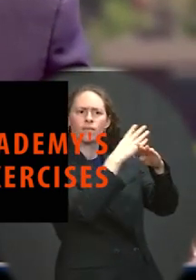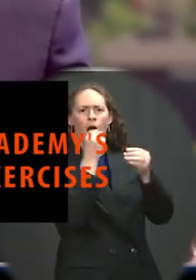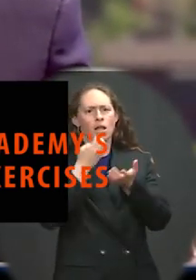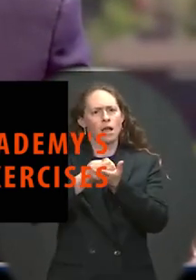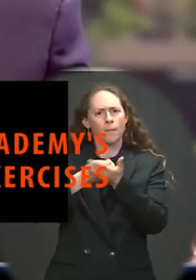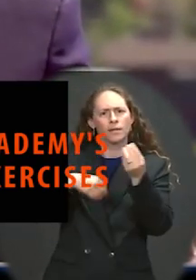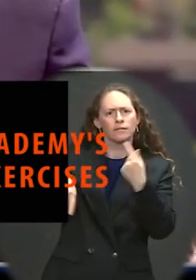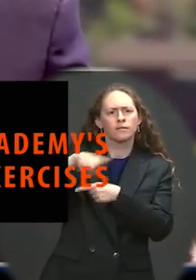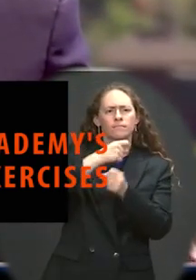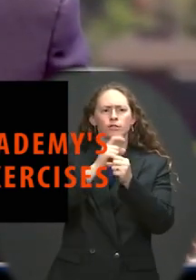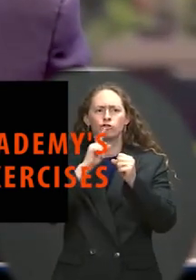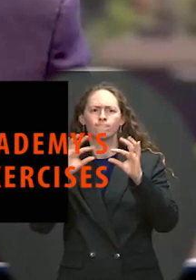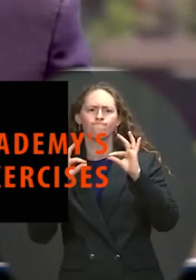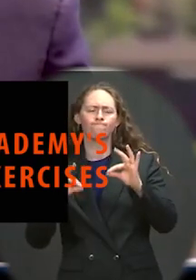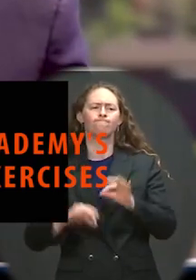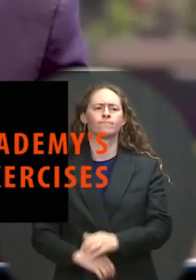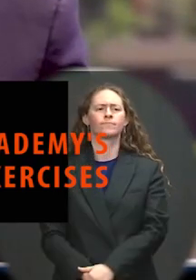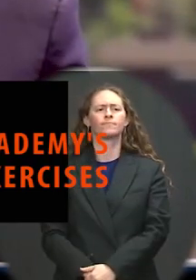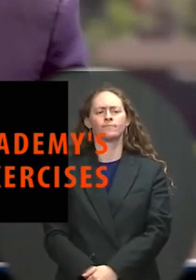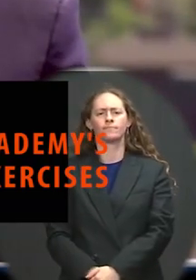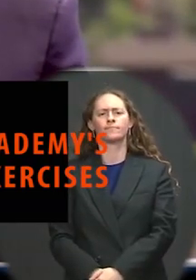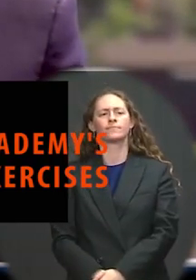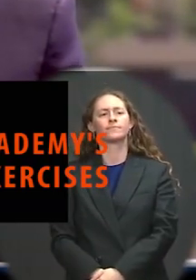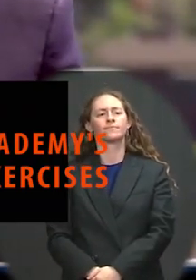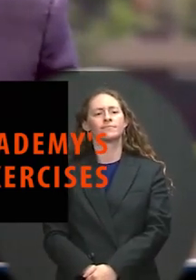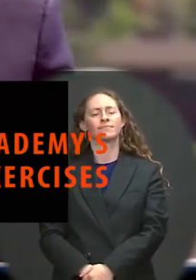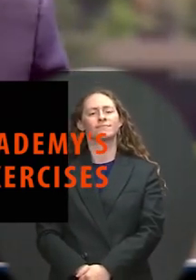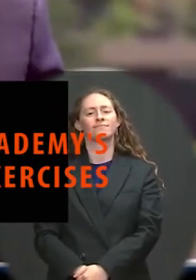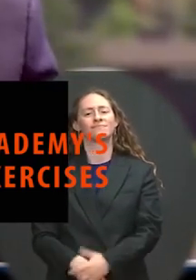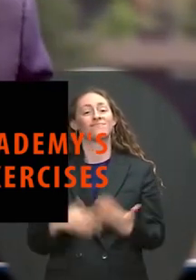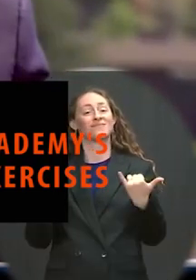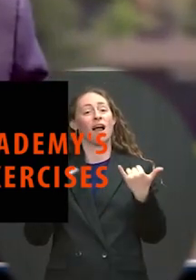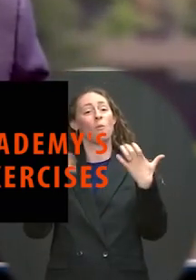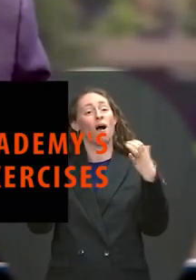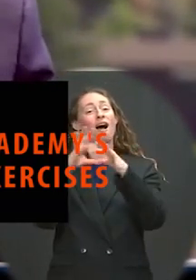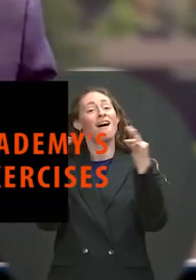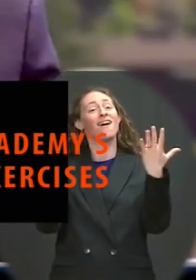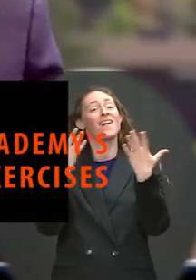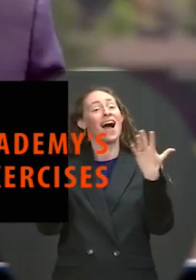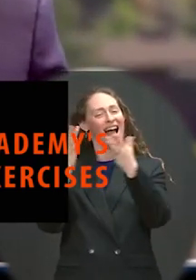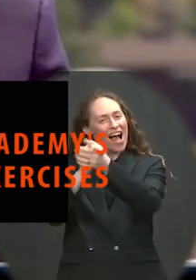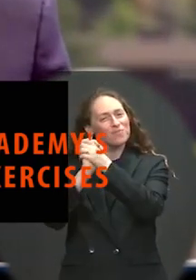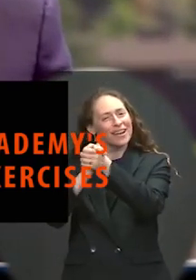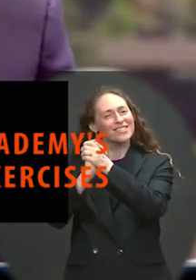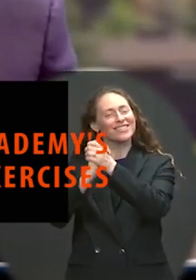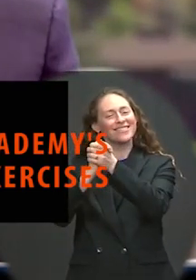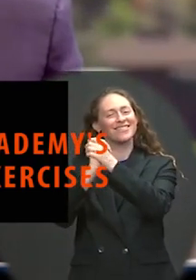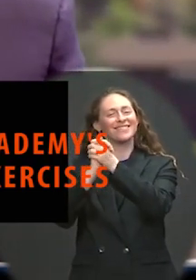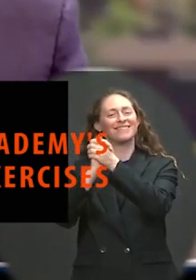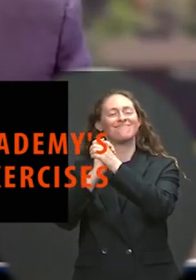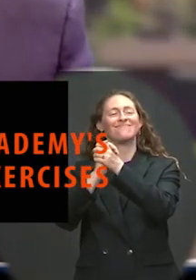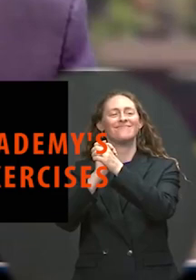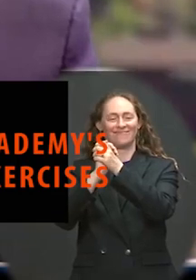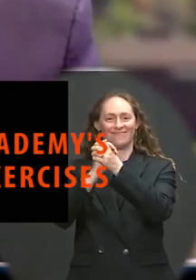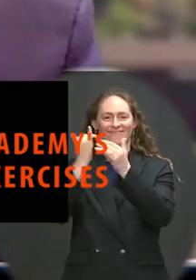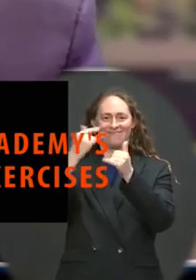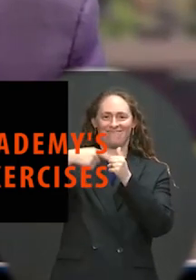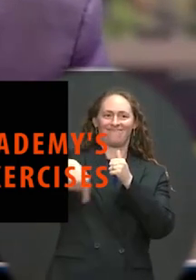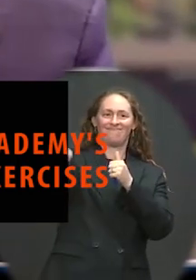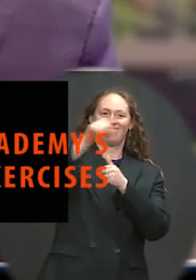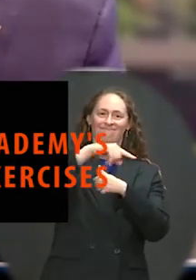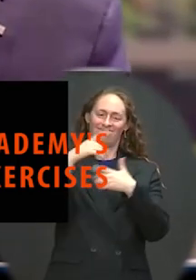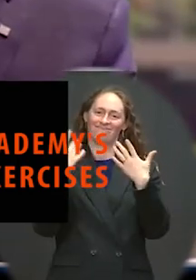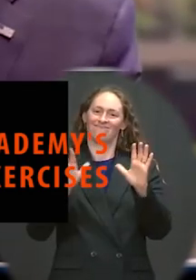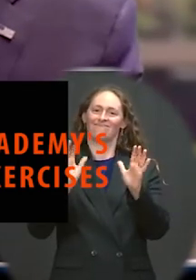Schultz, congratulations on an outstanding new Corps of Officers. This past year, there can be no